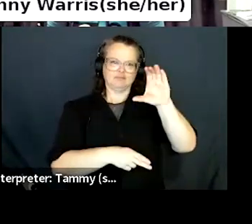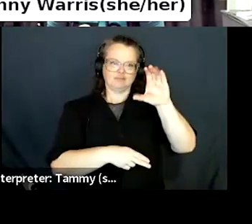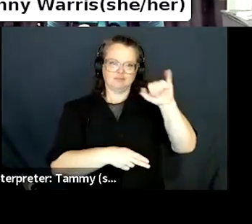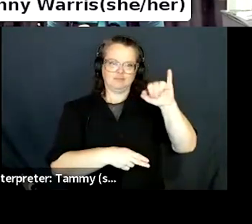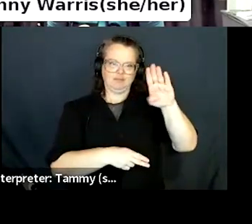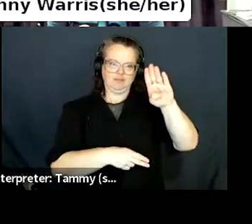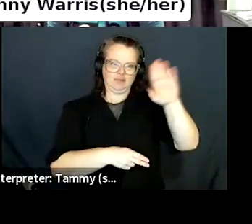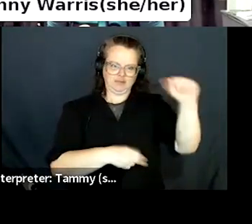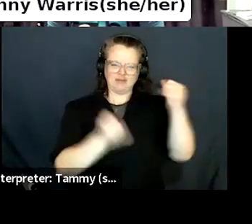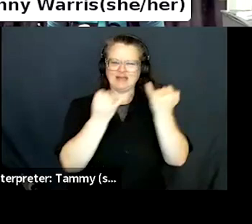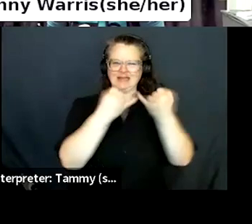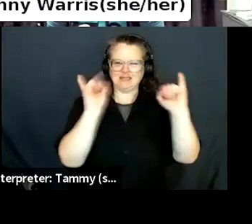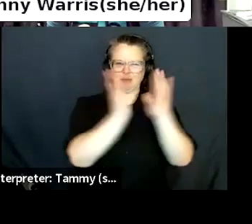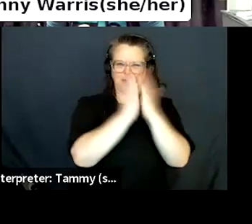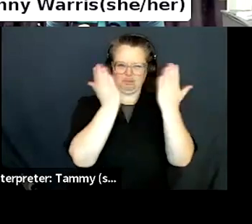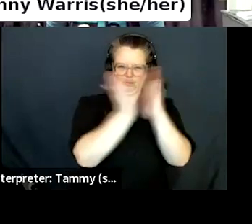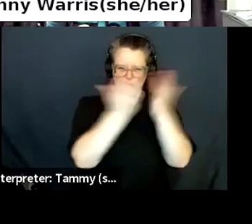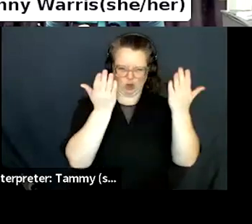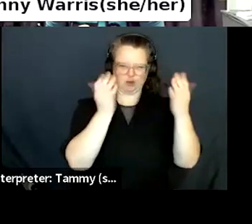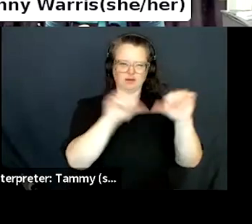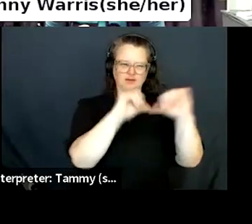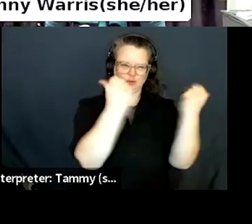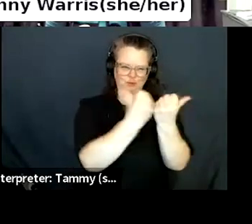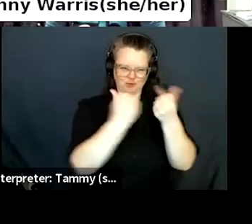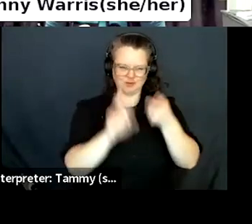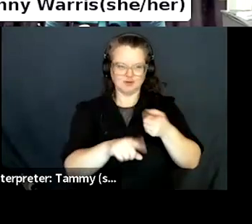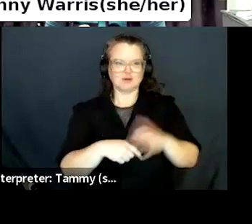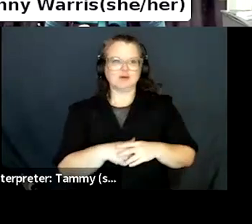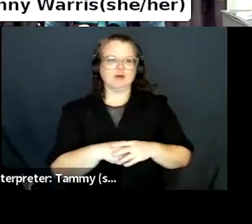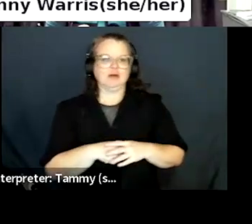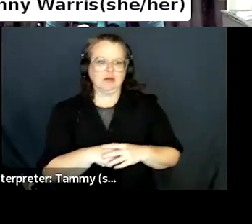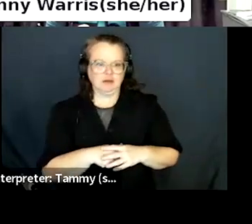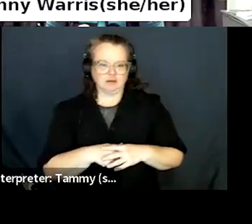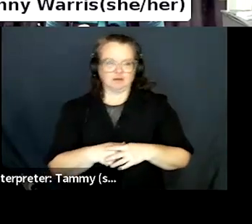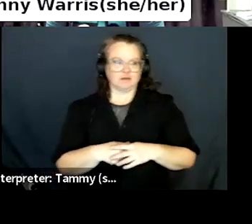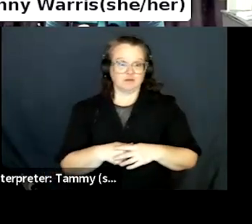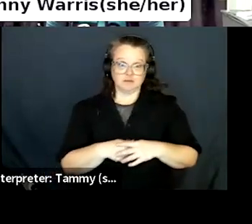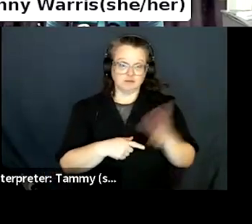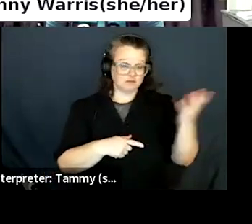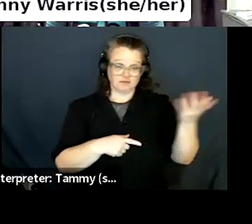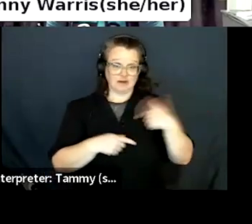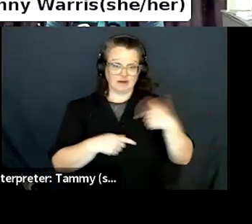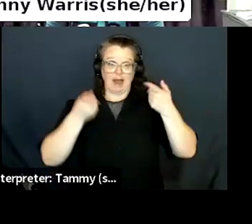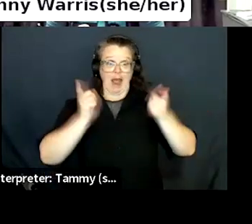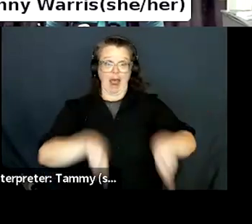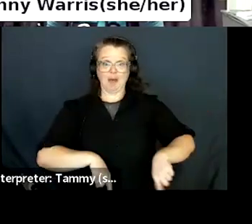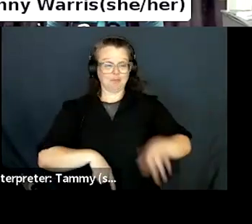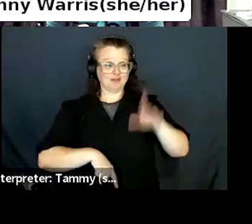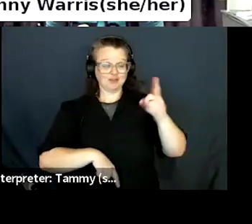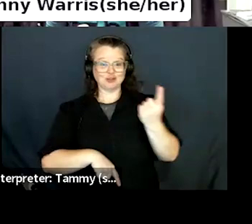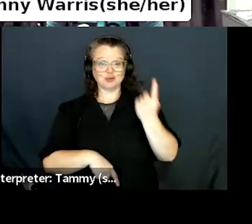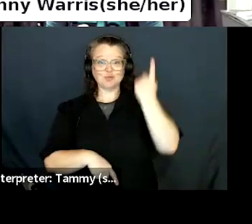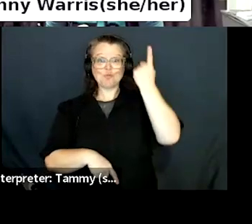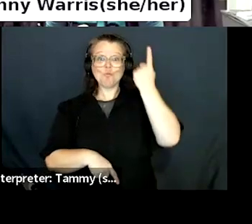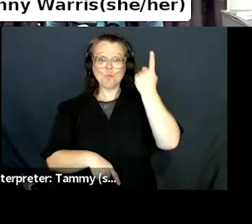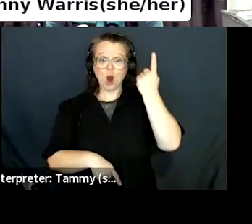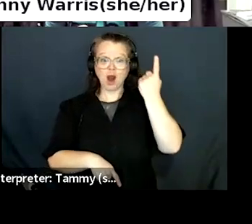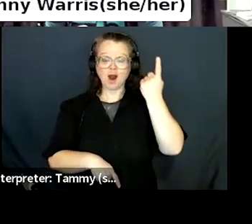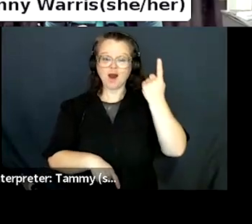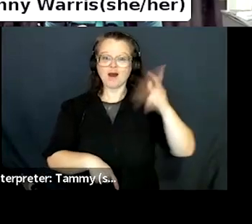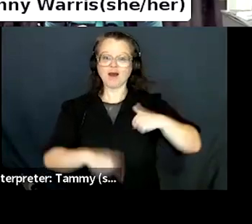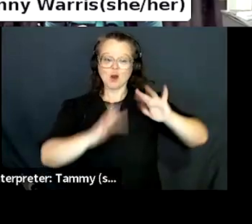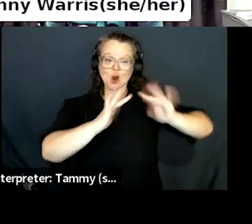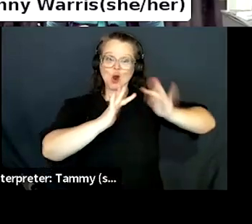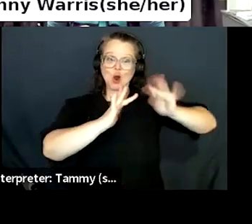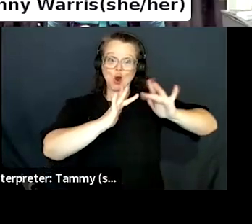consignment where that one webinar helped me avoid what would have otherwise been a disaster in consignment. So I was